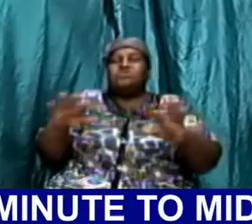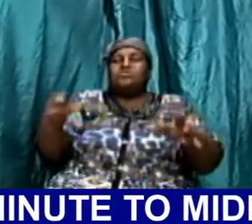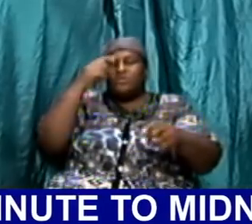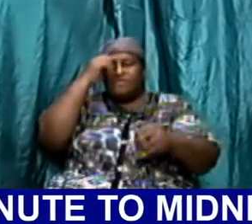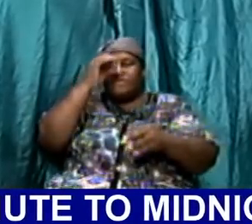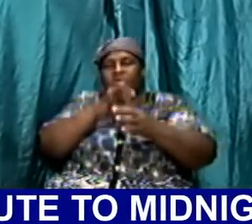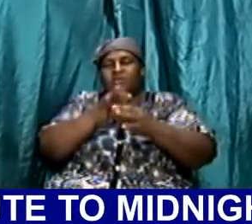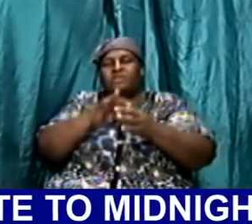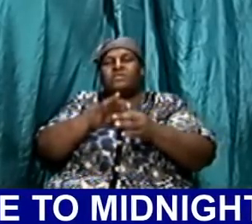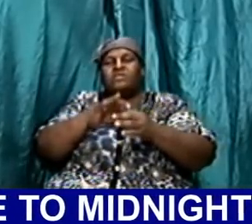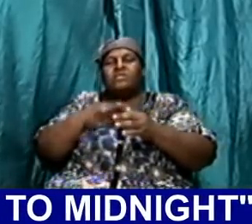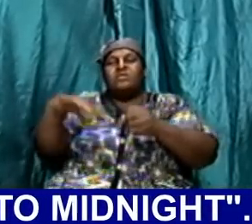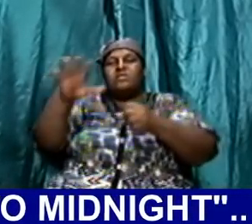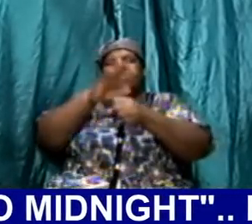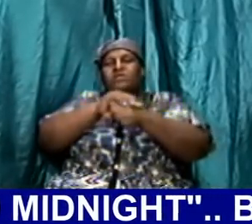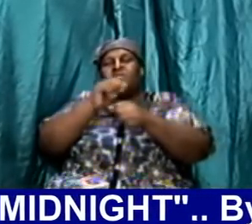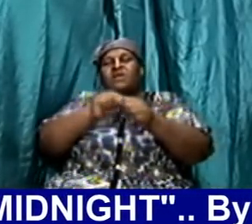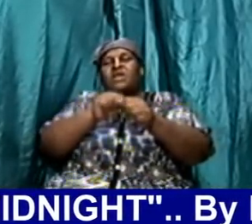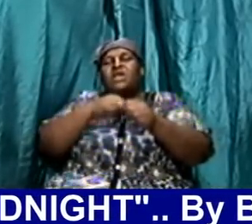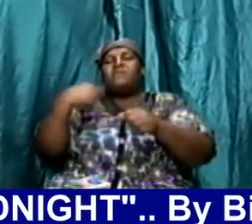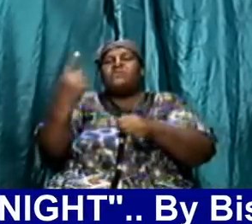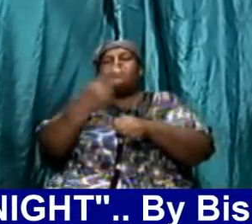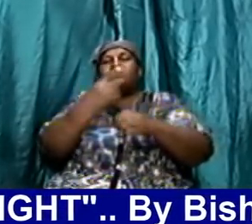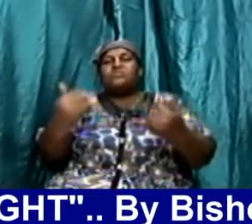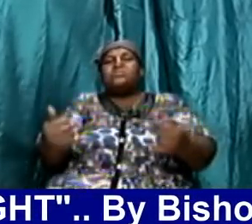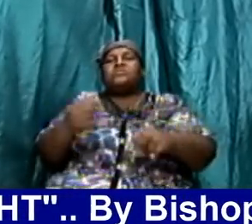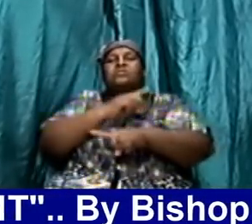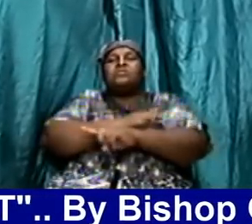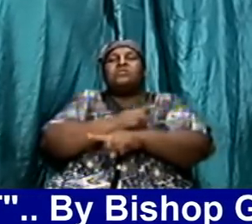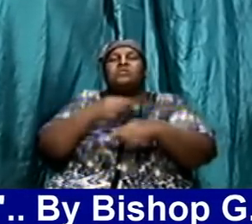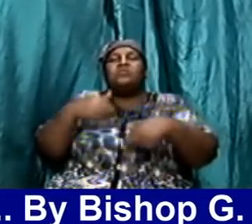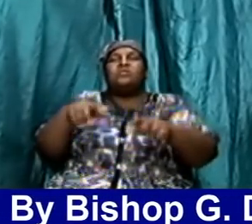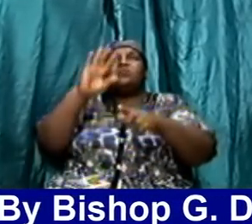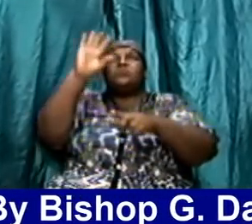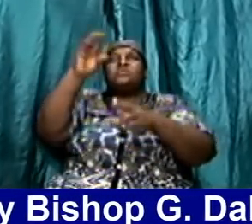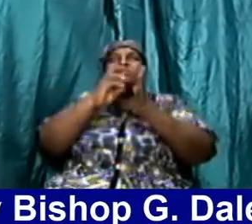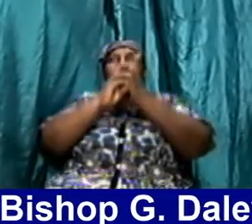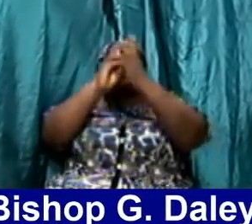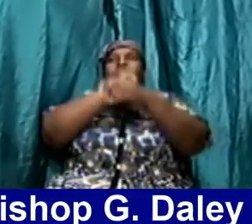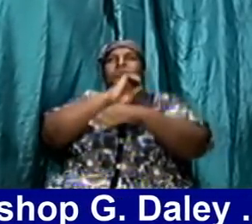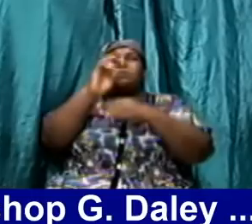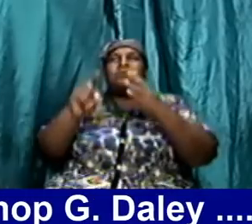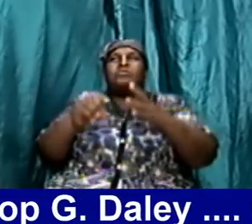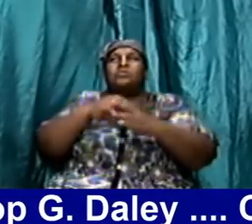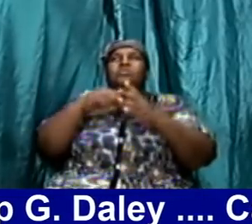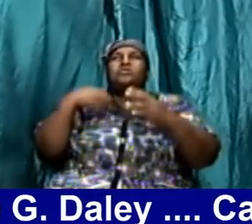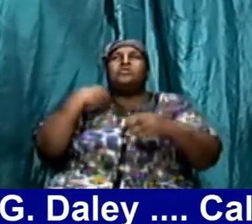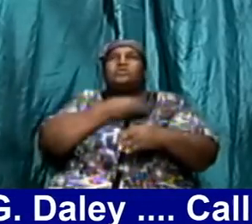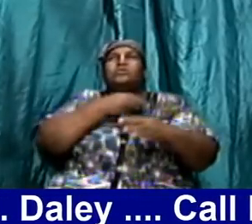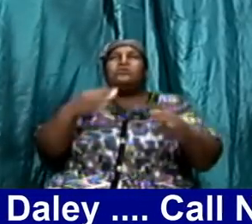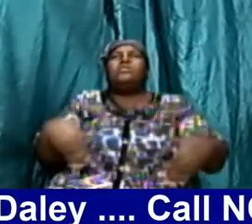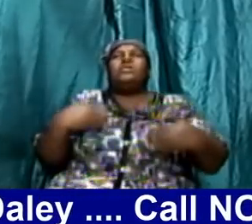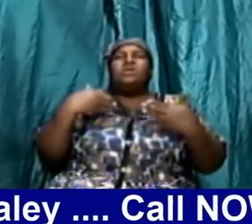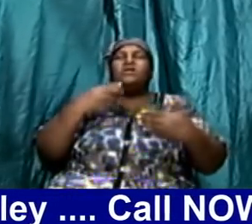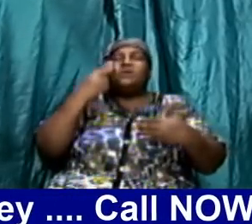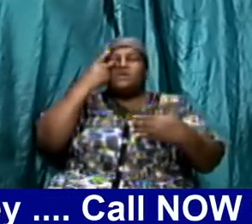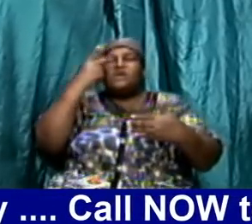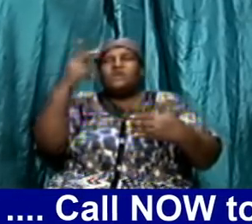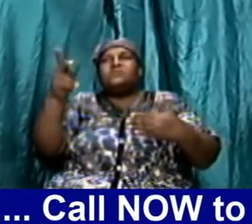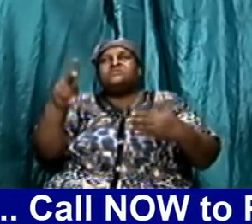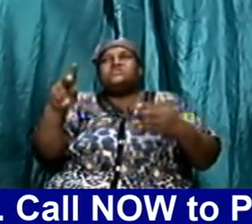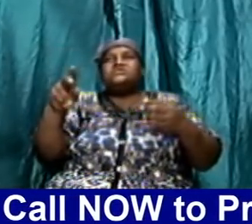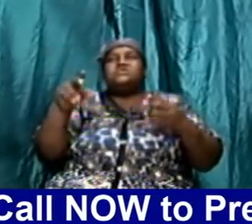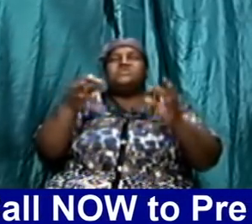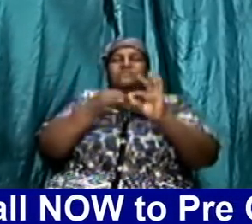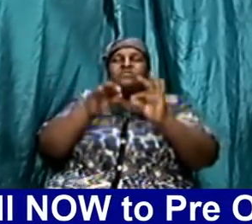every person today and let your will be done in our lives God and if it fit God Jesus to put in your appearance